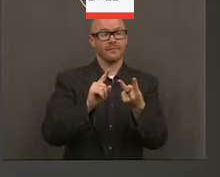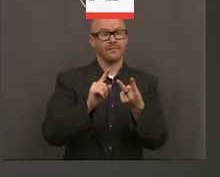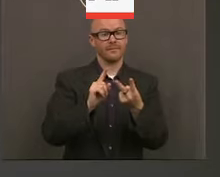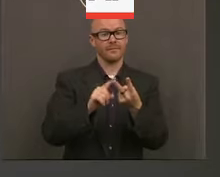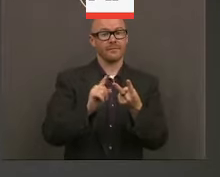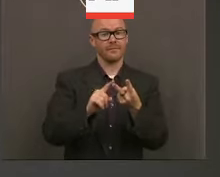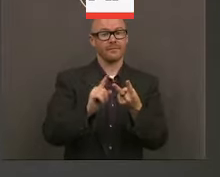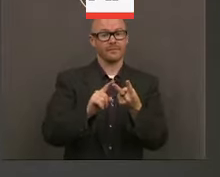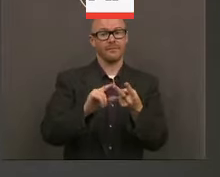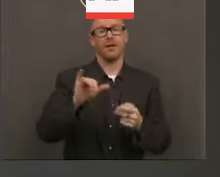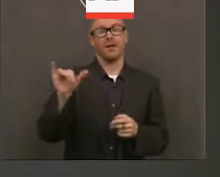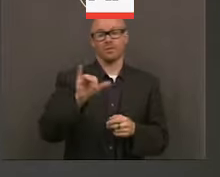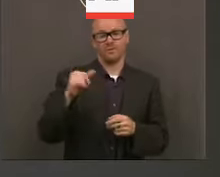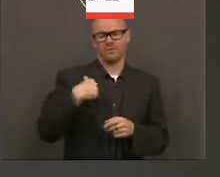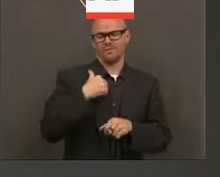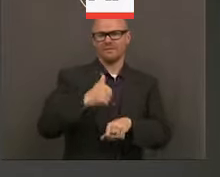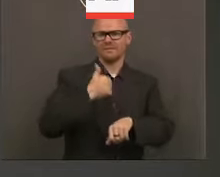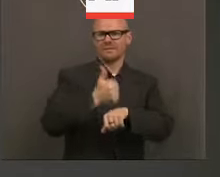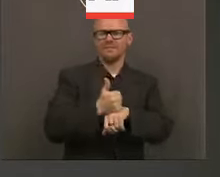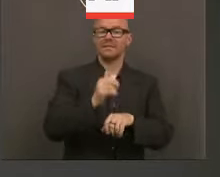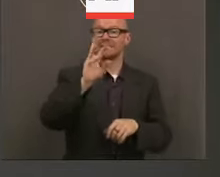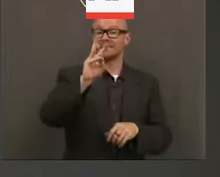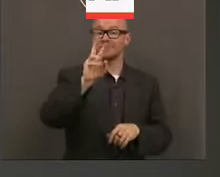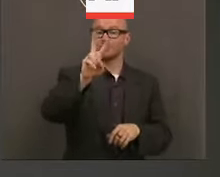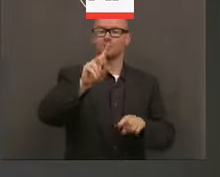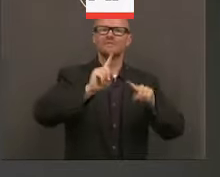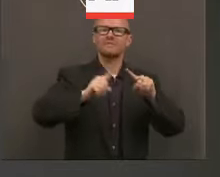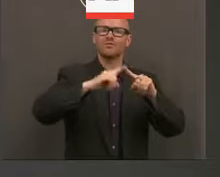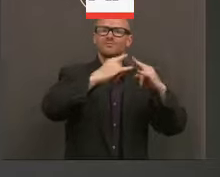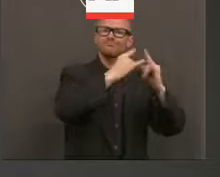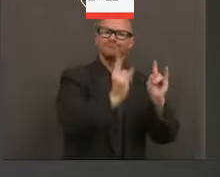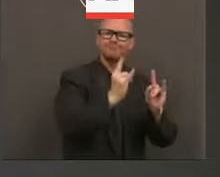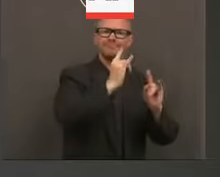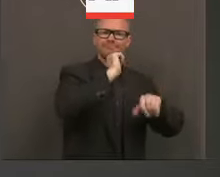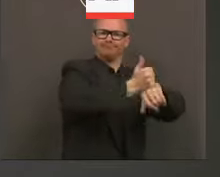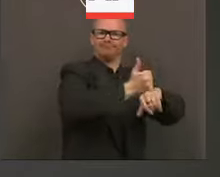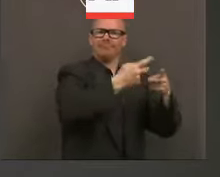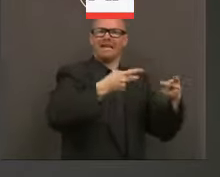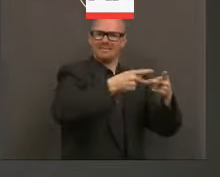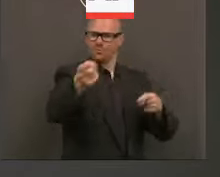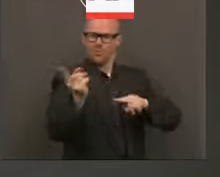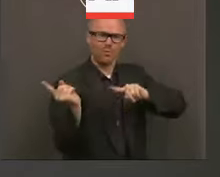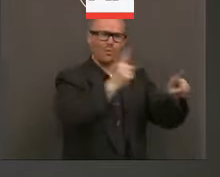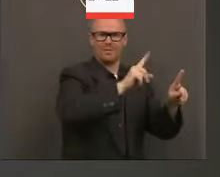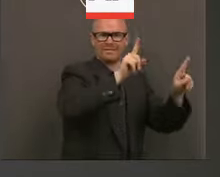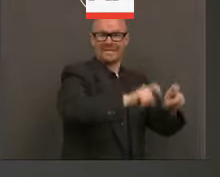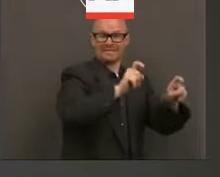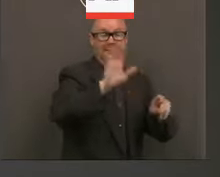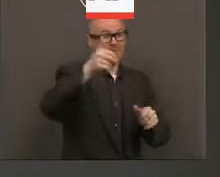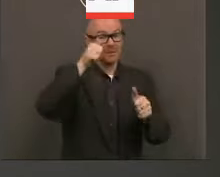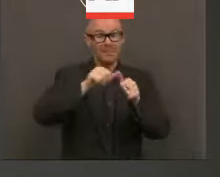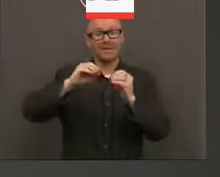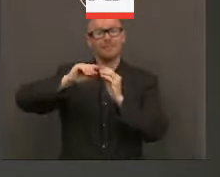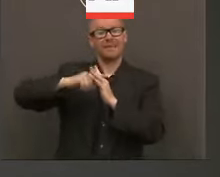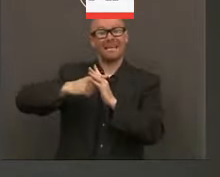We now have been able to set up 62 different testing sites around the state. If you remember when we started, we just had three or